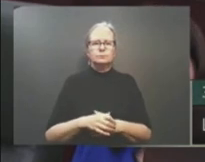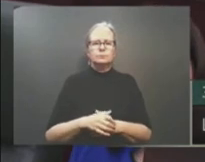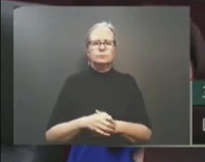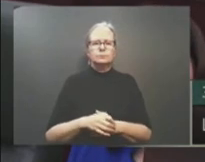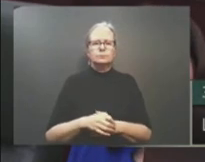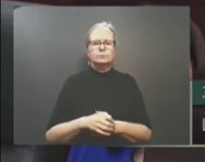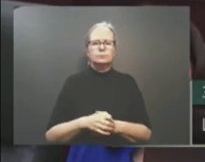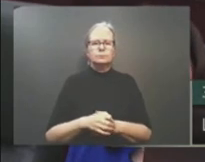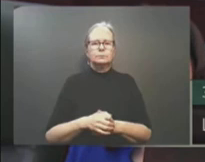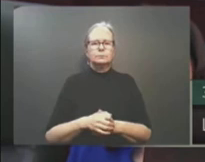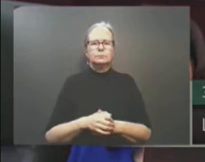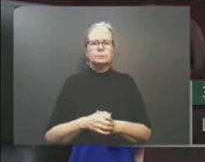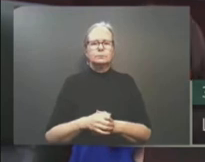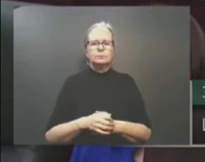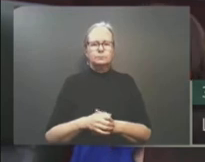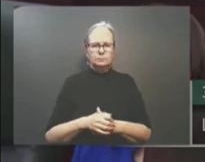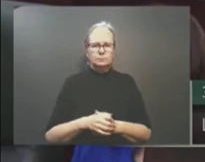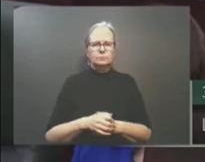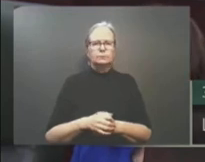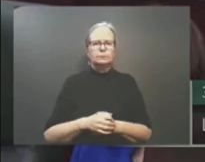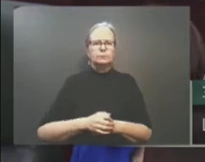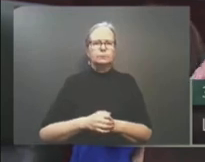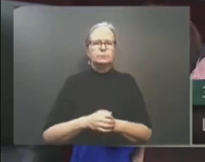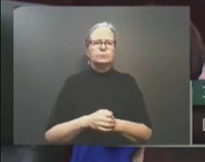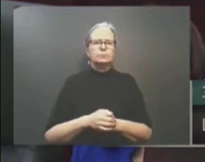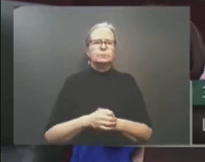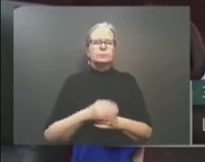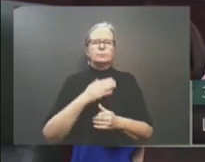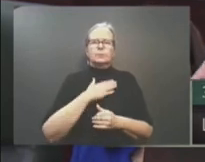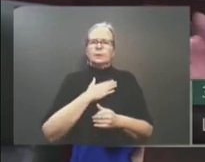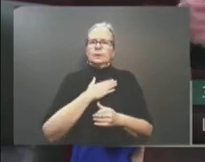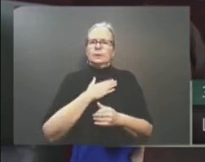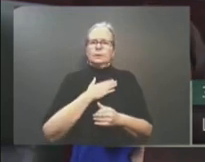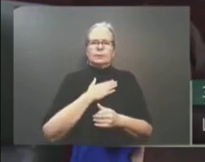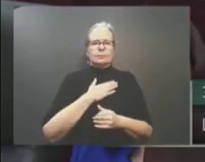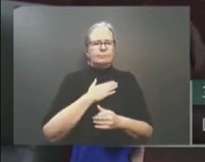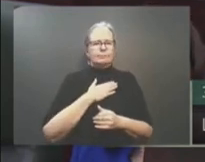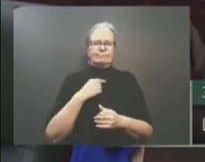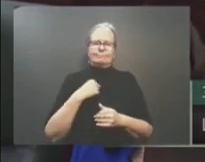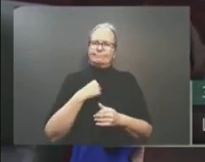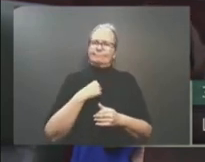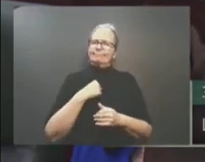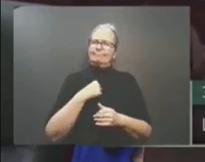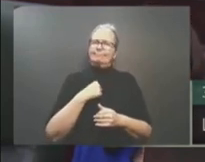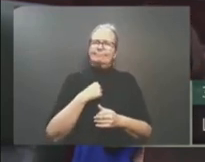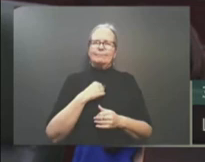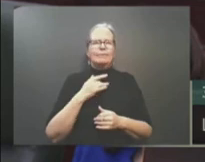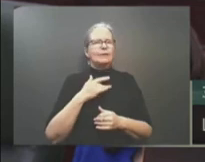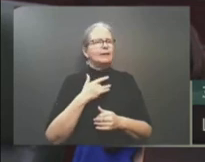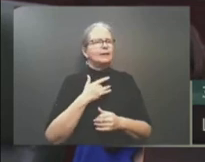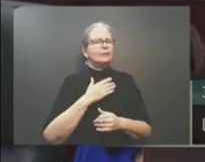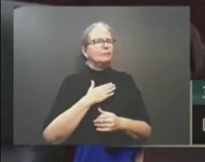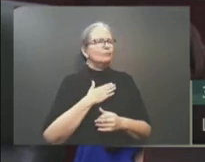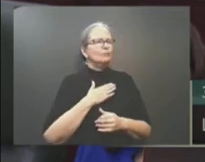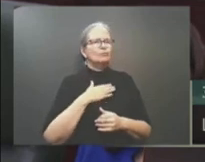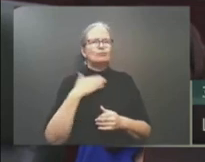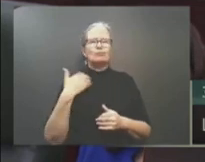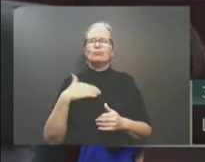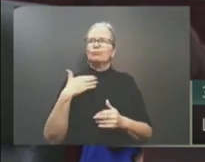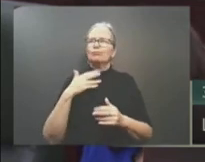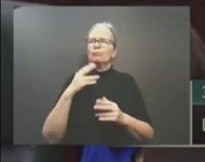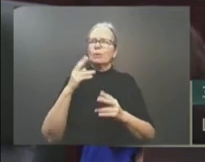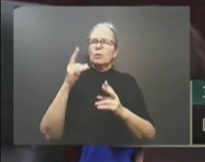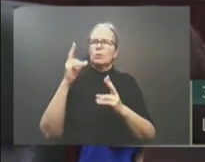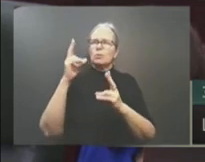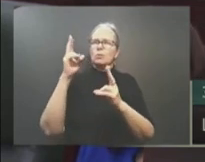Speaker, I count it a tremendous honour today to rise in the House and present Budget